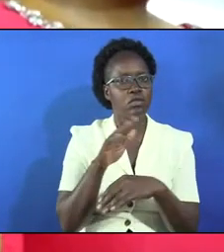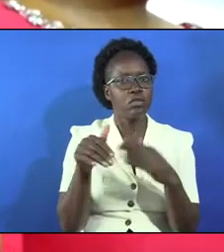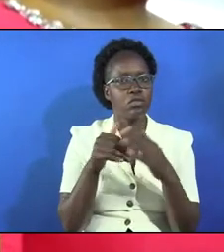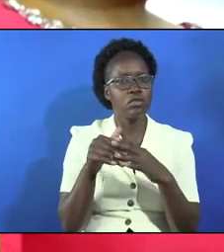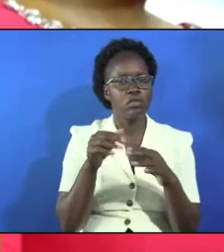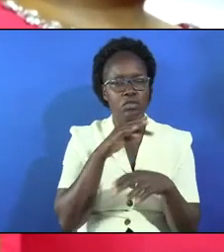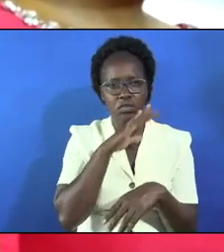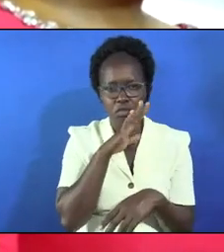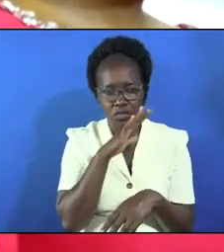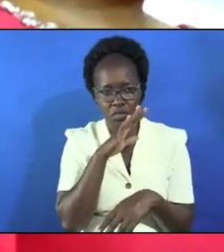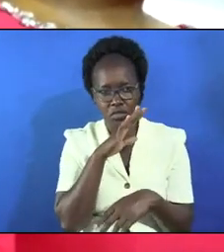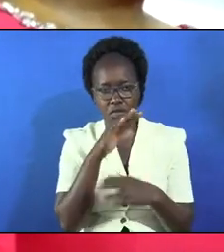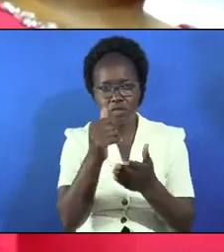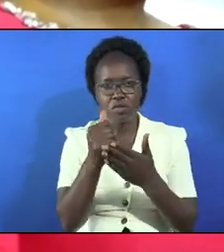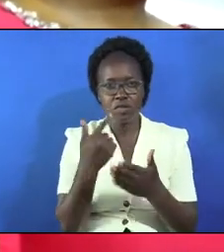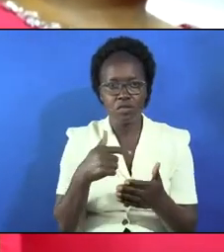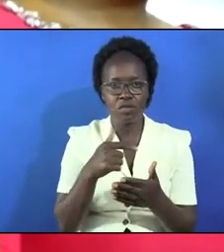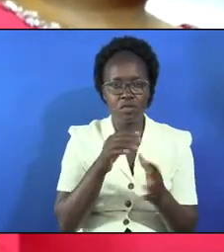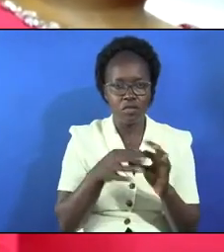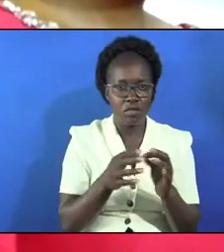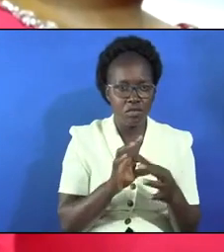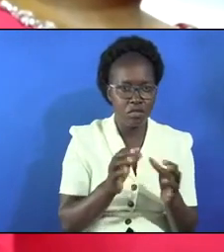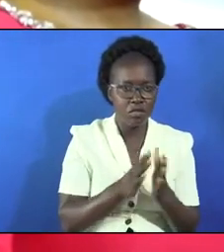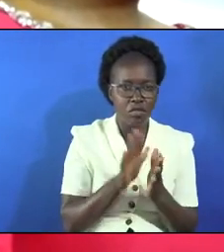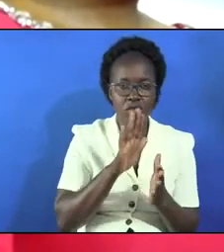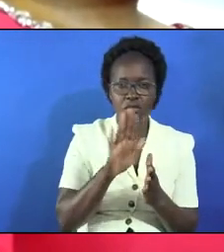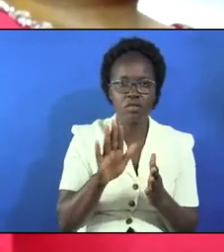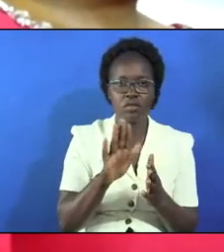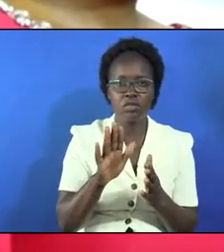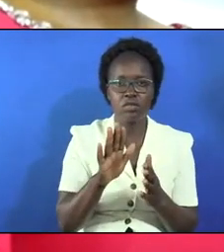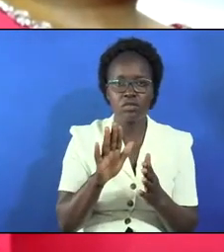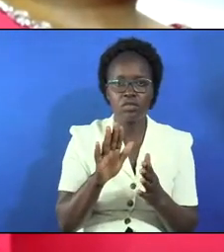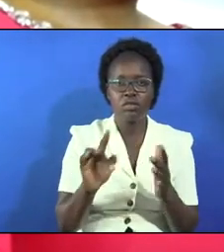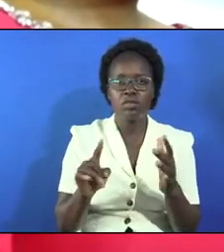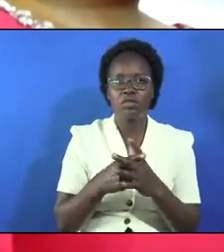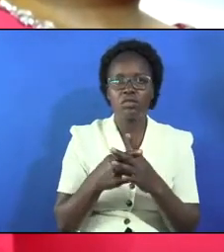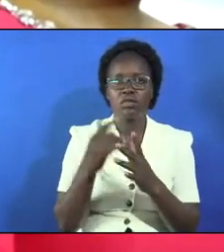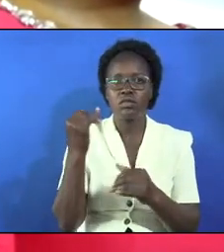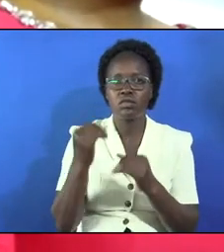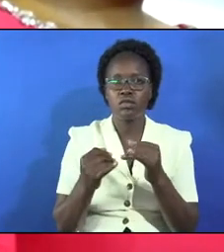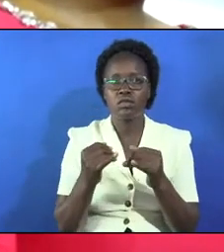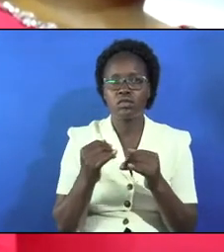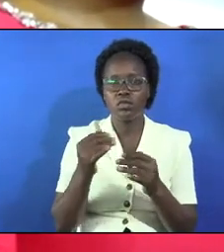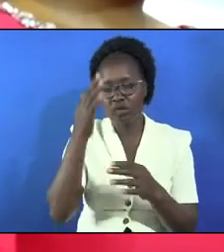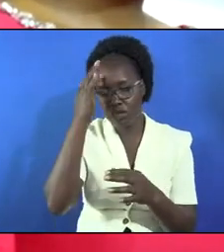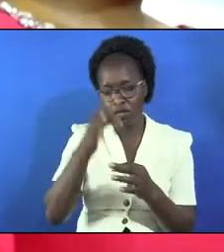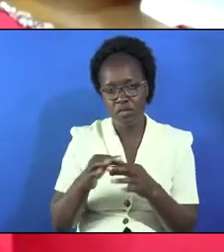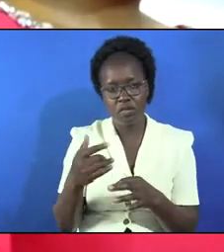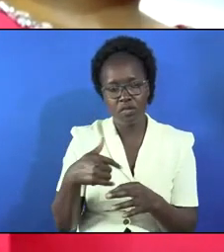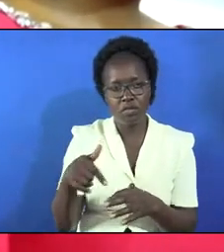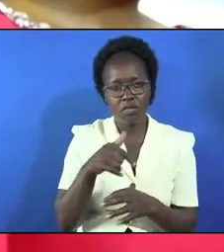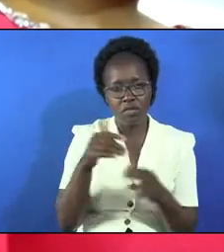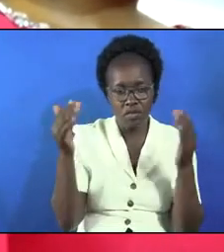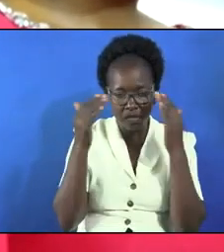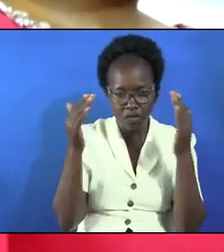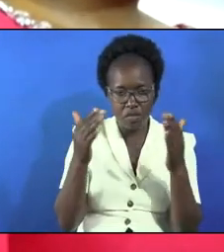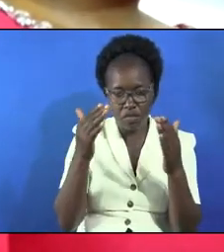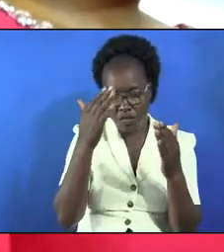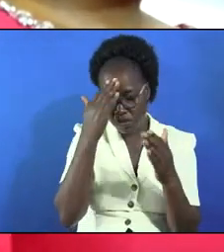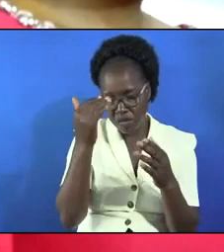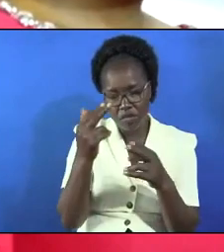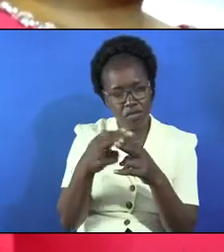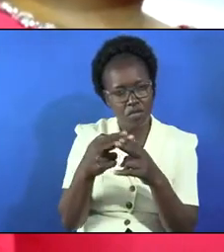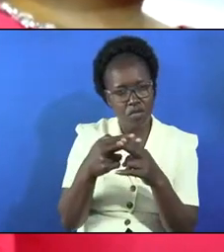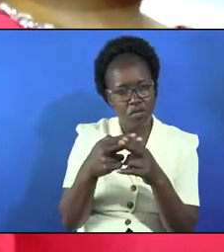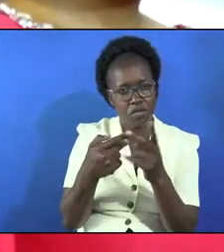all unrighteousness help us to be connected to thee who is the author and the finisher of our faith help us to focus because you are